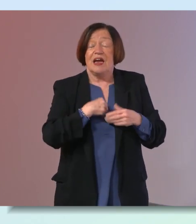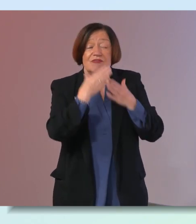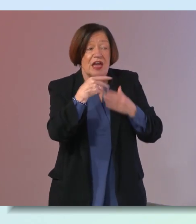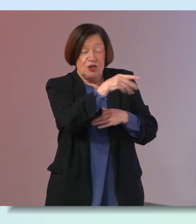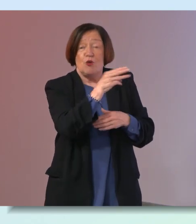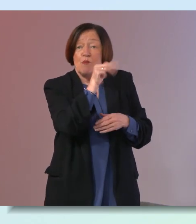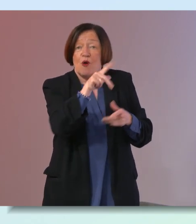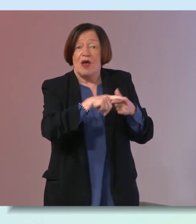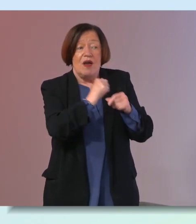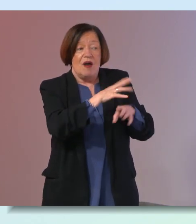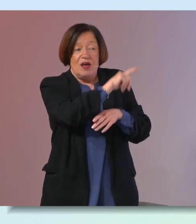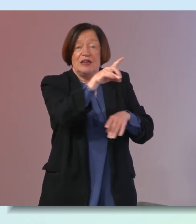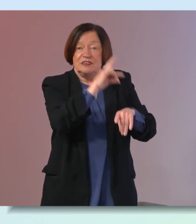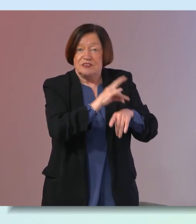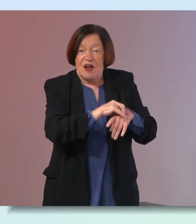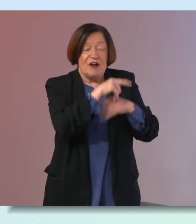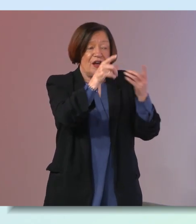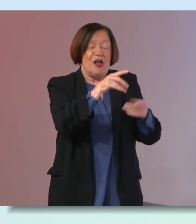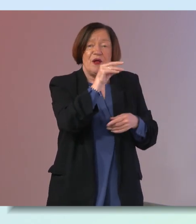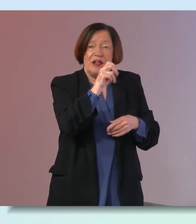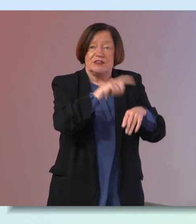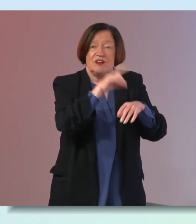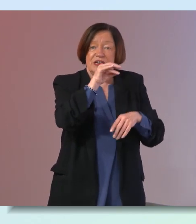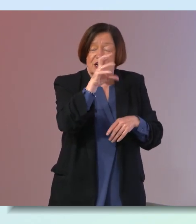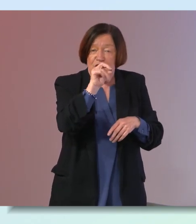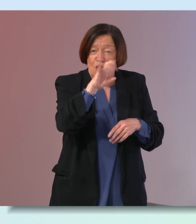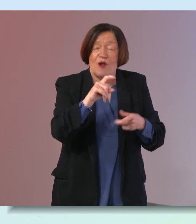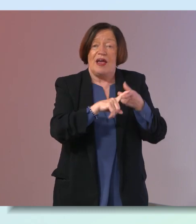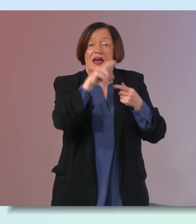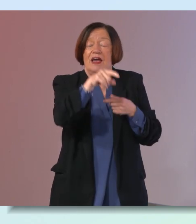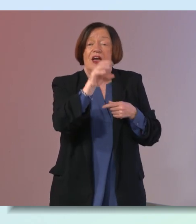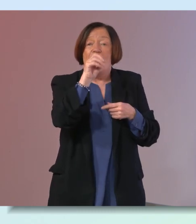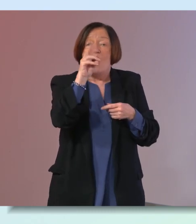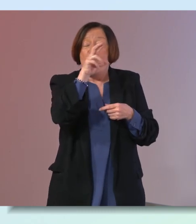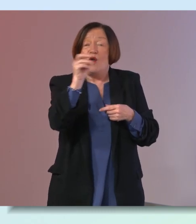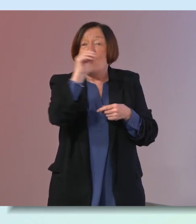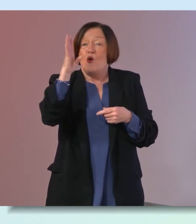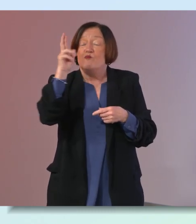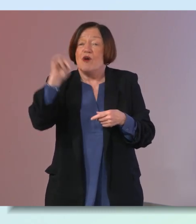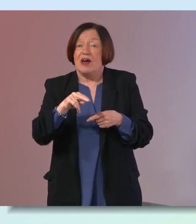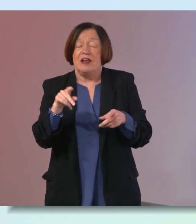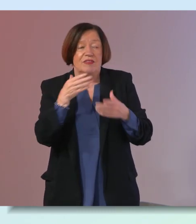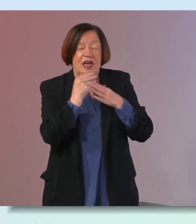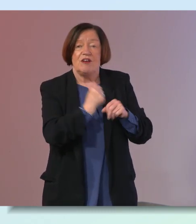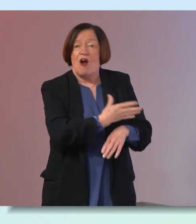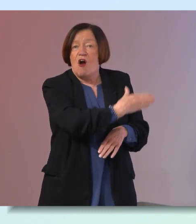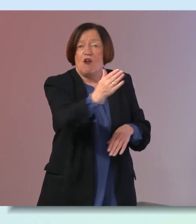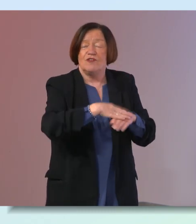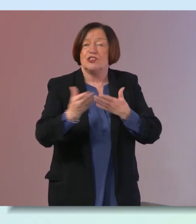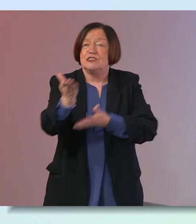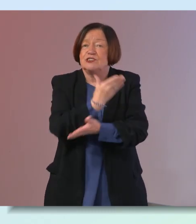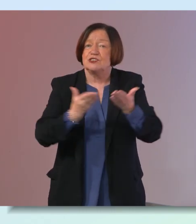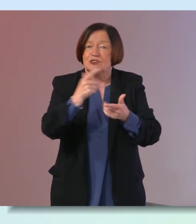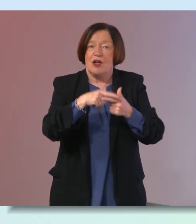so much also dr samantha dockray uh dr nicola corcoran and uh orna o'brien as well thank you all for that discussion and